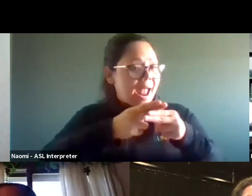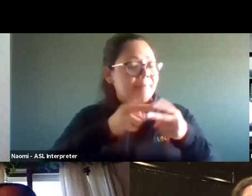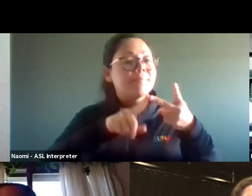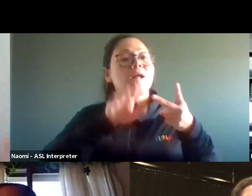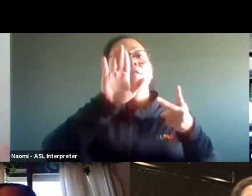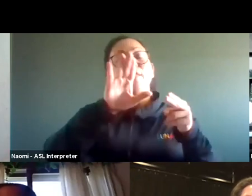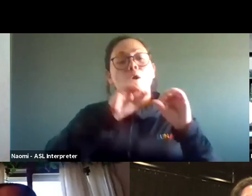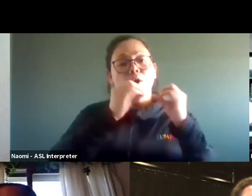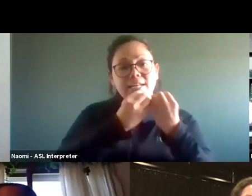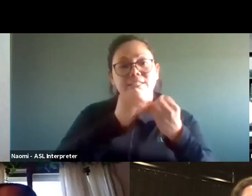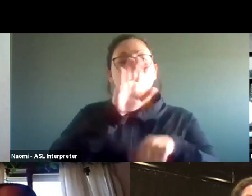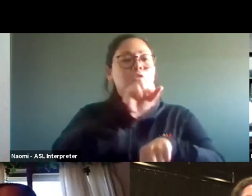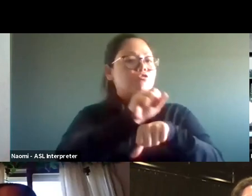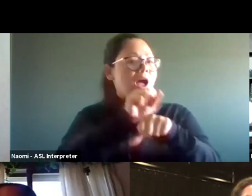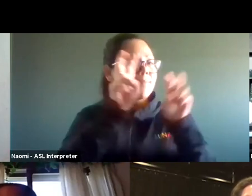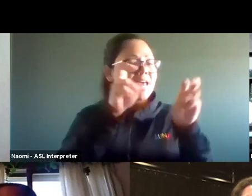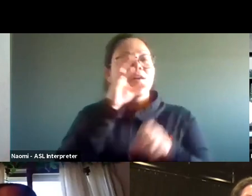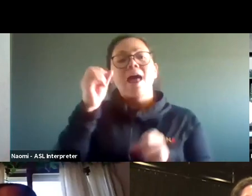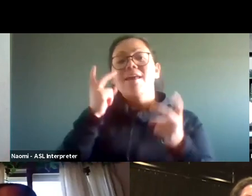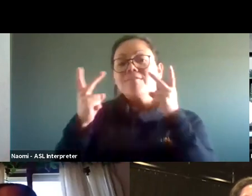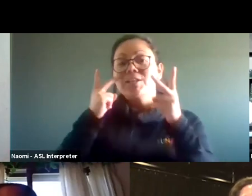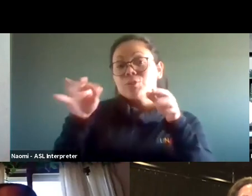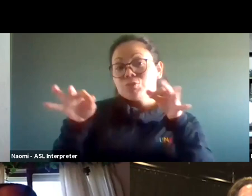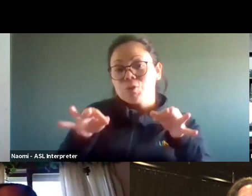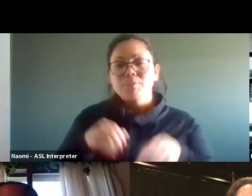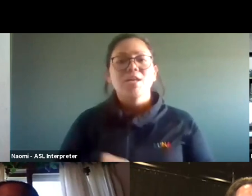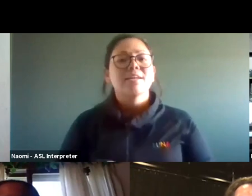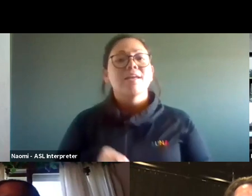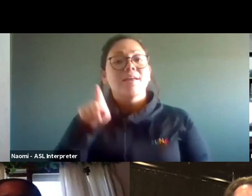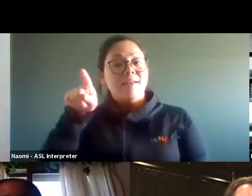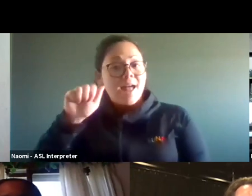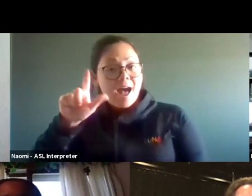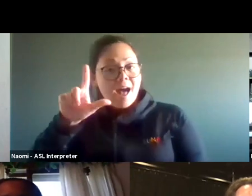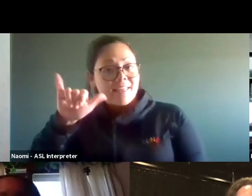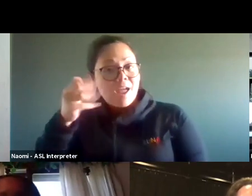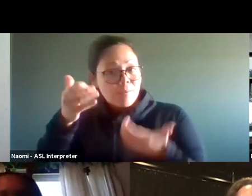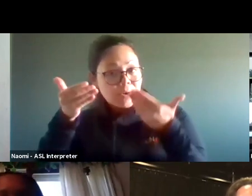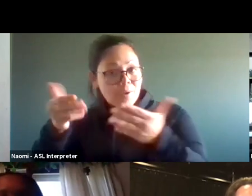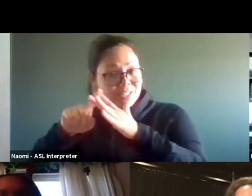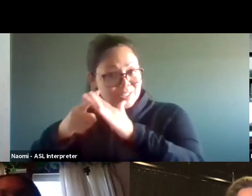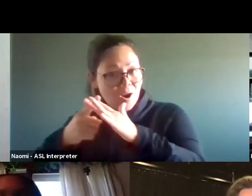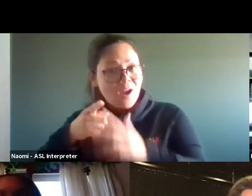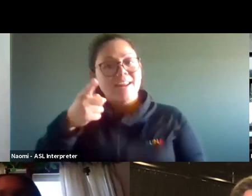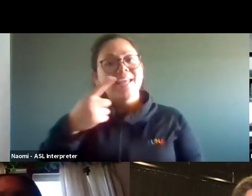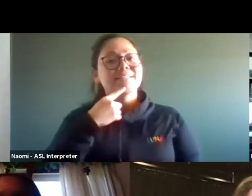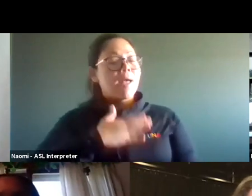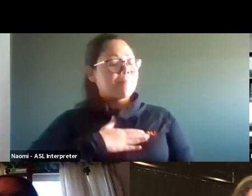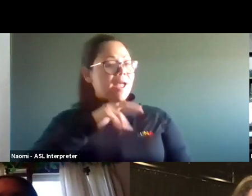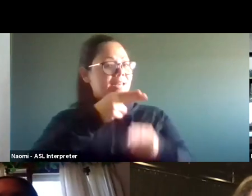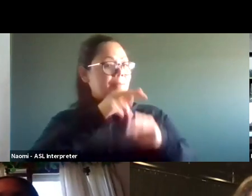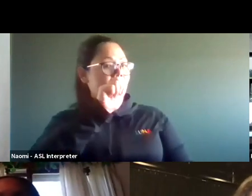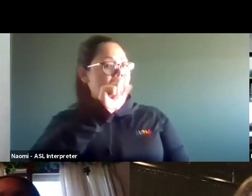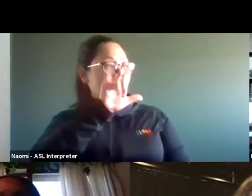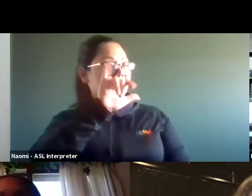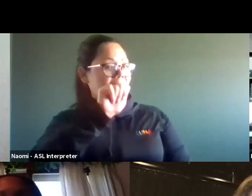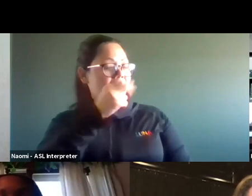job title, and a visual description. Aaliyah, would you like to start us off? Yes, my name is Aaliyah Hawkins.